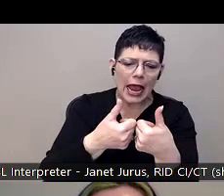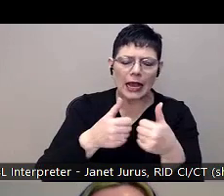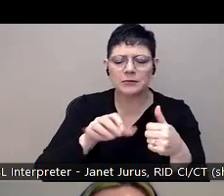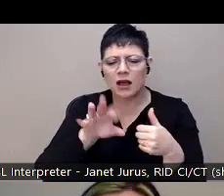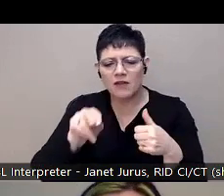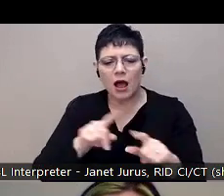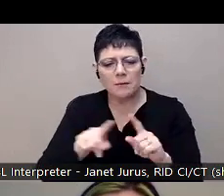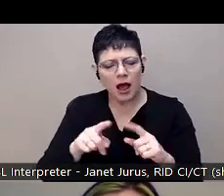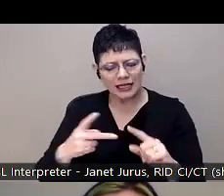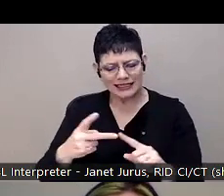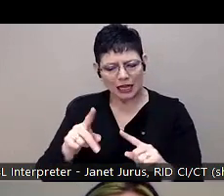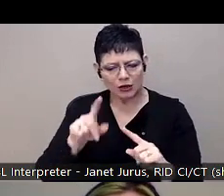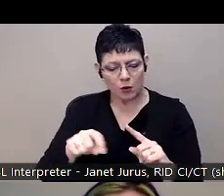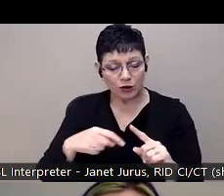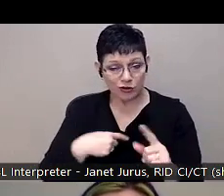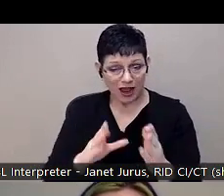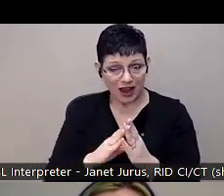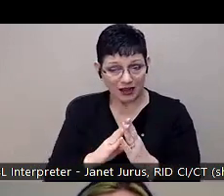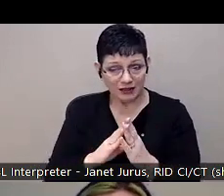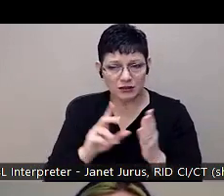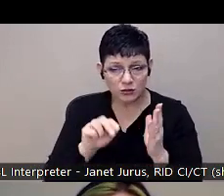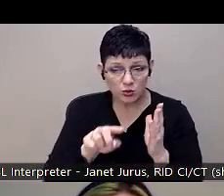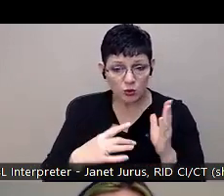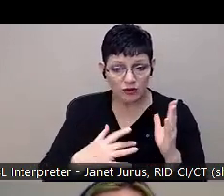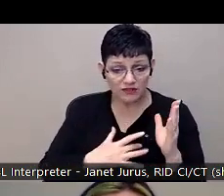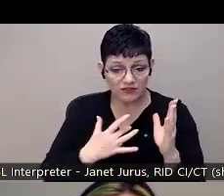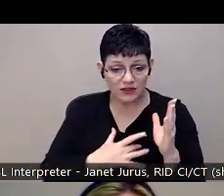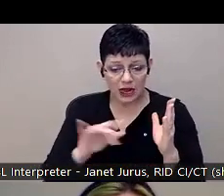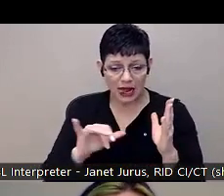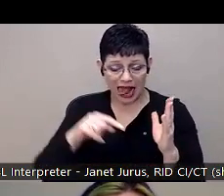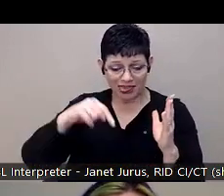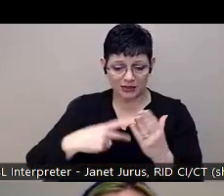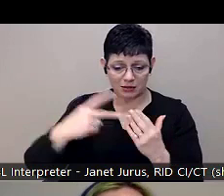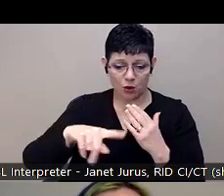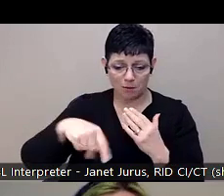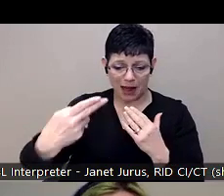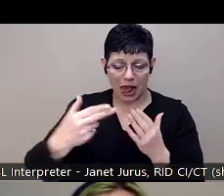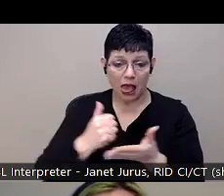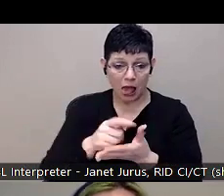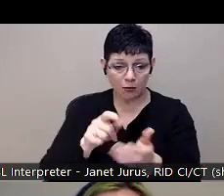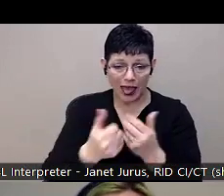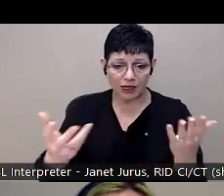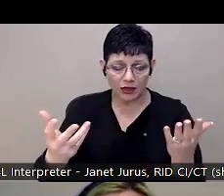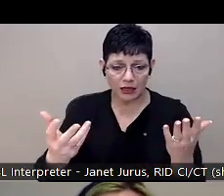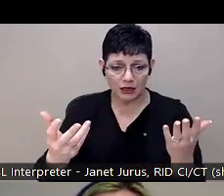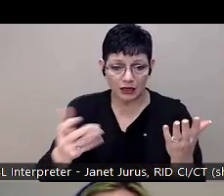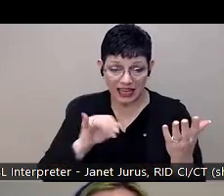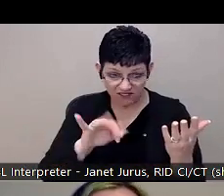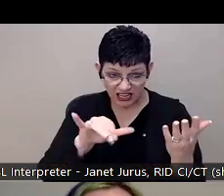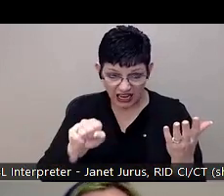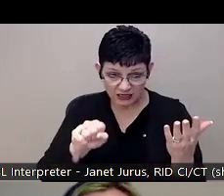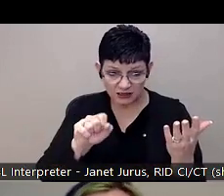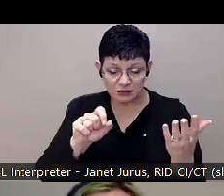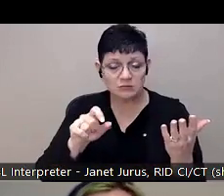things. But then the second question I asked was, do you feel like paths helped you with anything? And if so, what? So